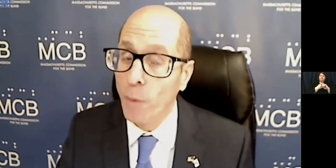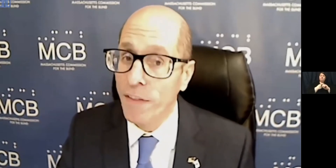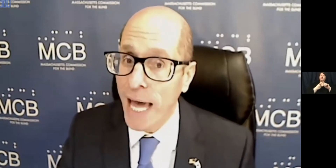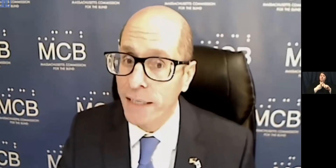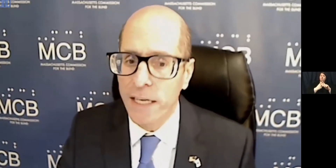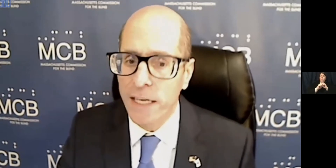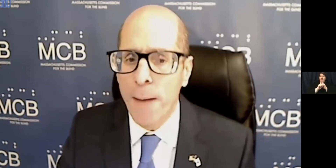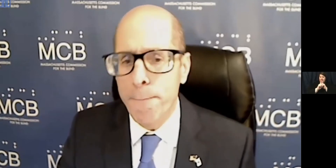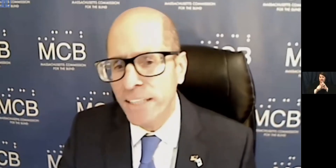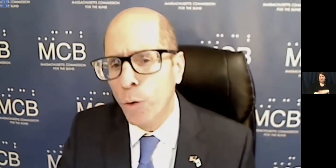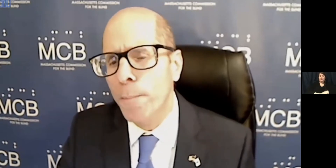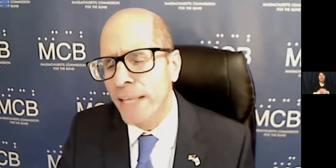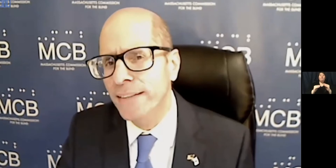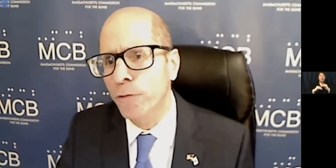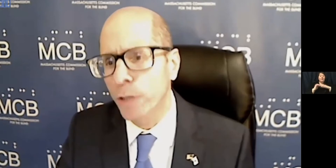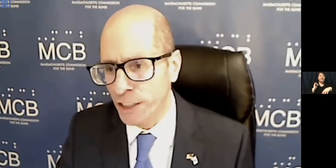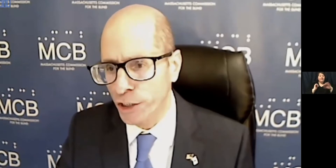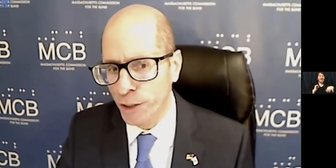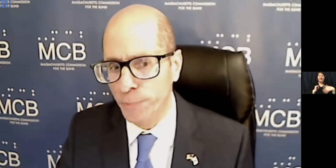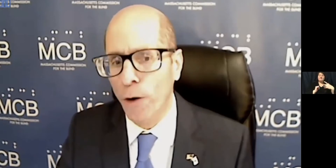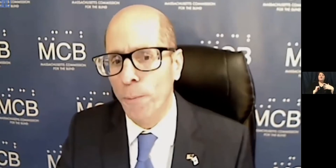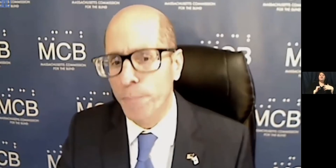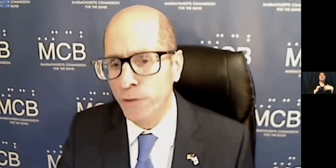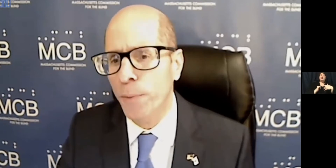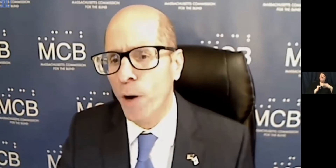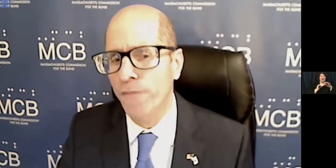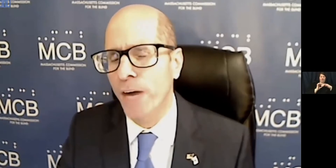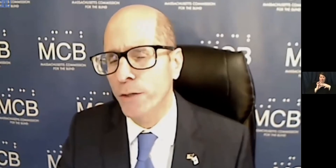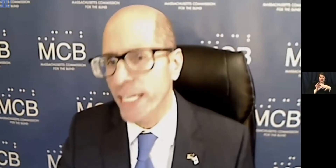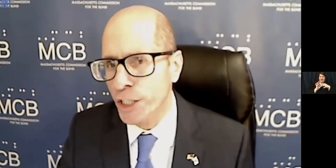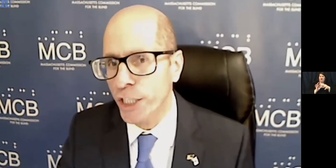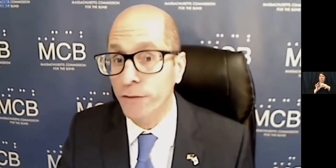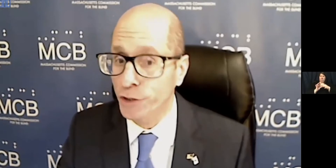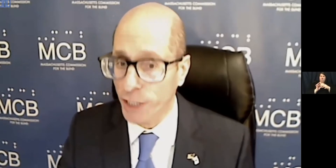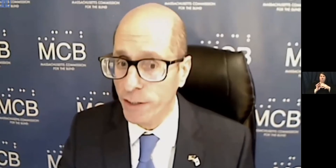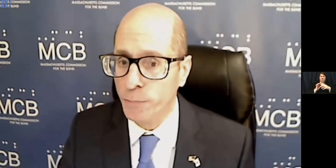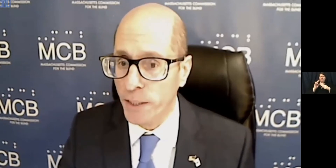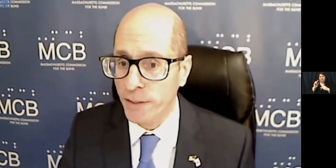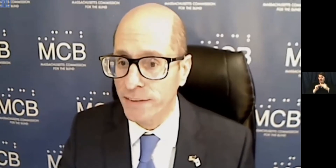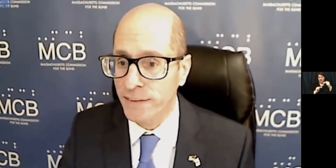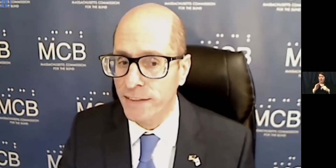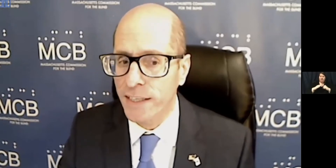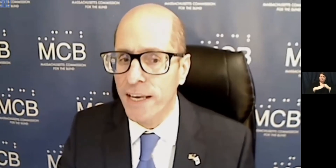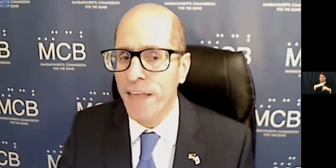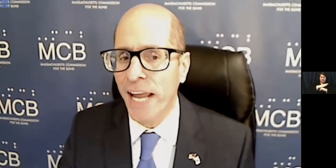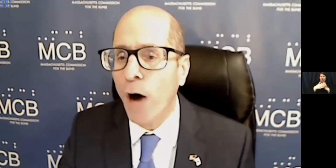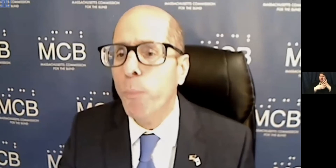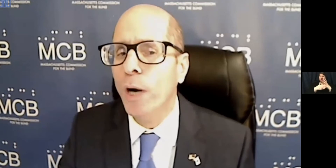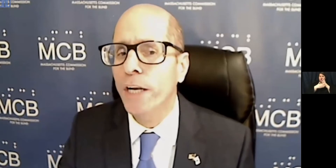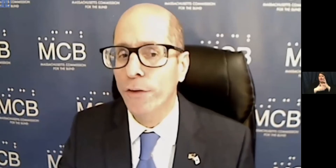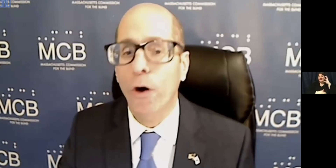More than that, mentor-mentee relationships are built upon a foundation of shared experiences